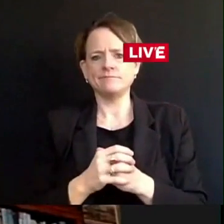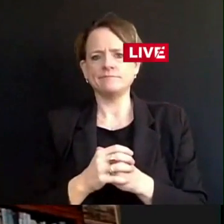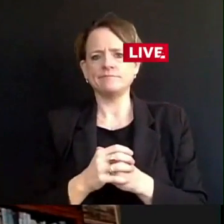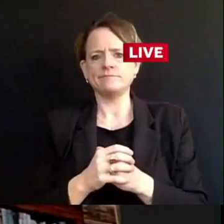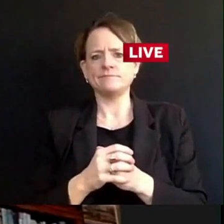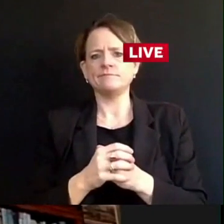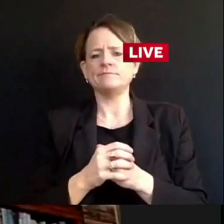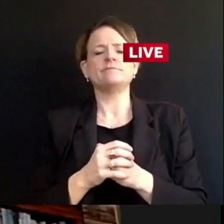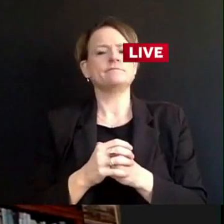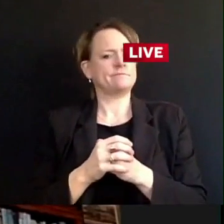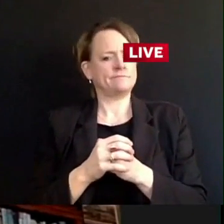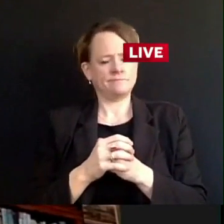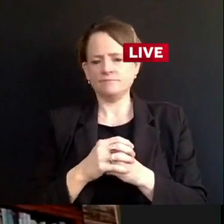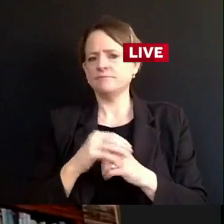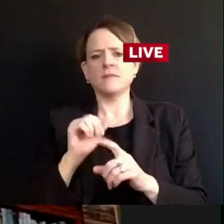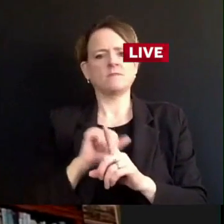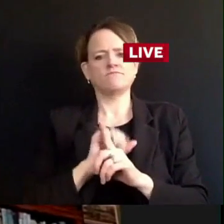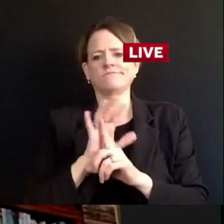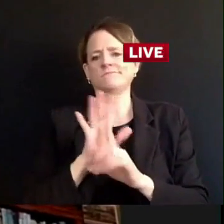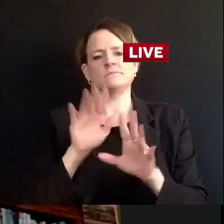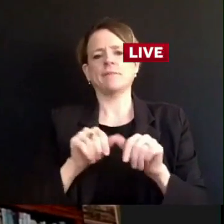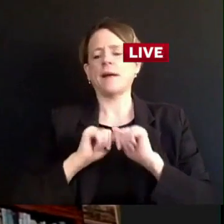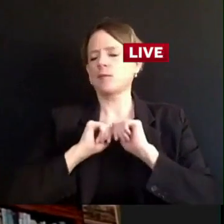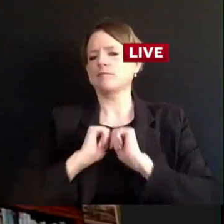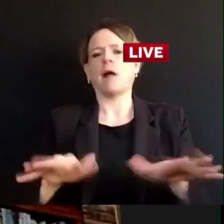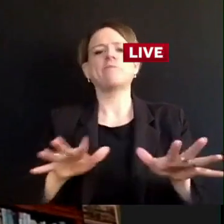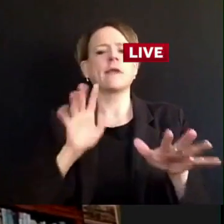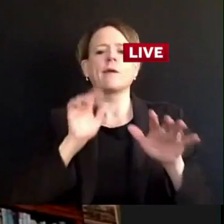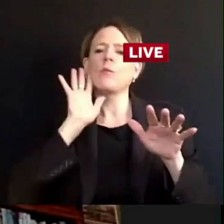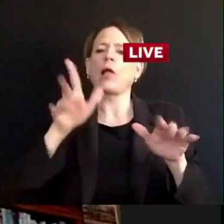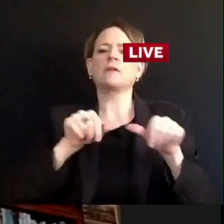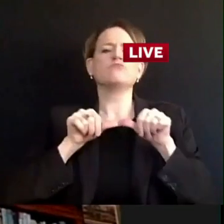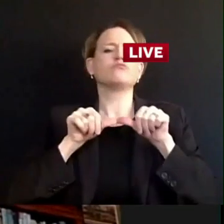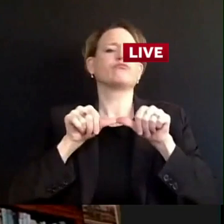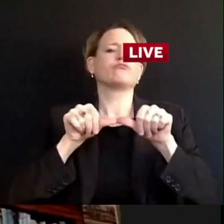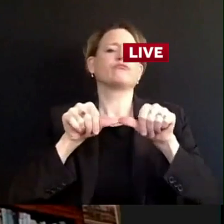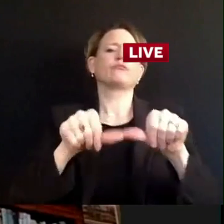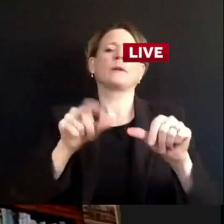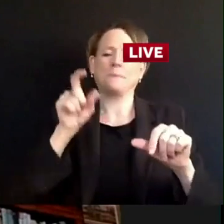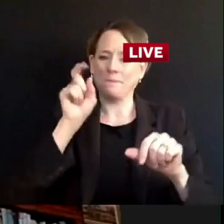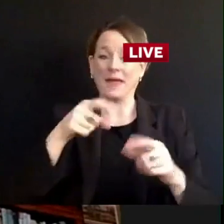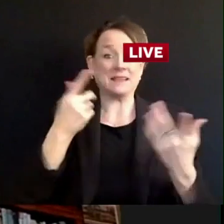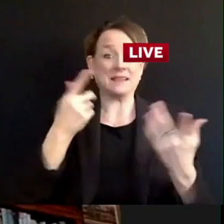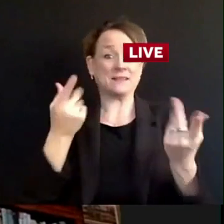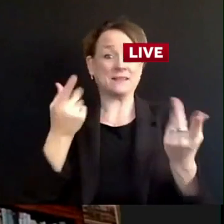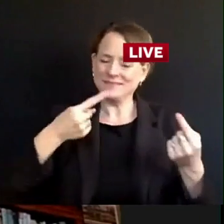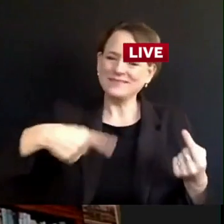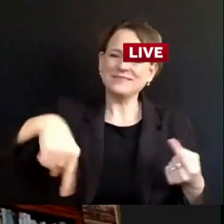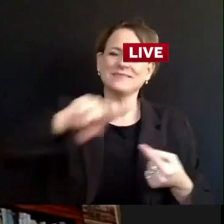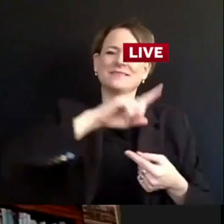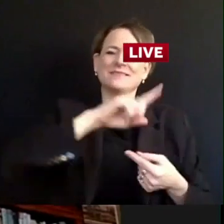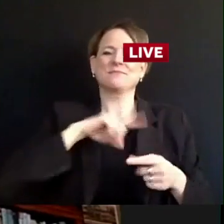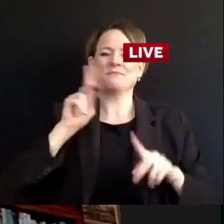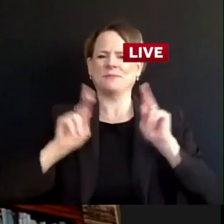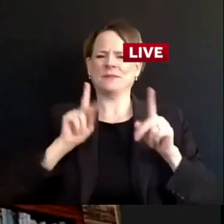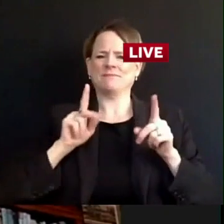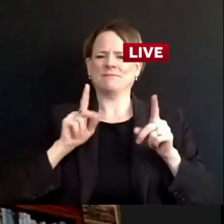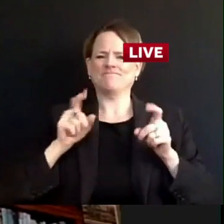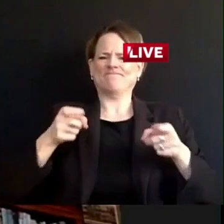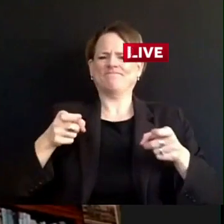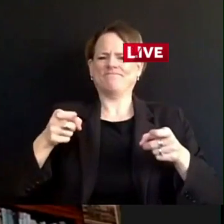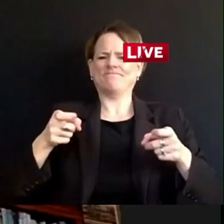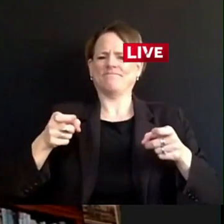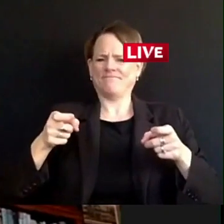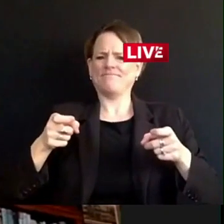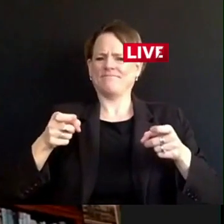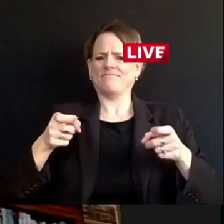that this virus spreads throughout the population as fast and as quickly and as widespread as it is. We know this is an extraordinarily